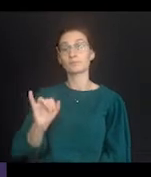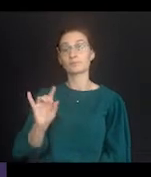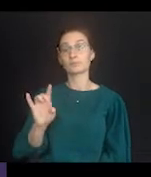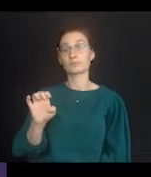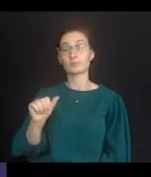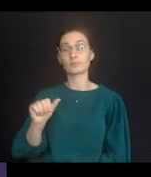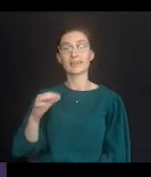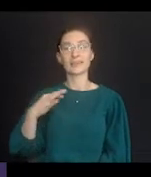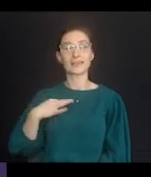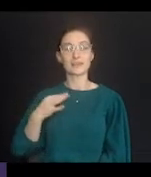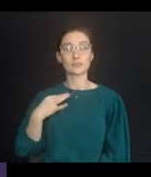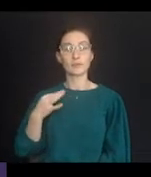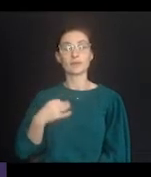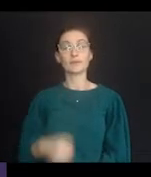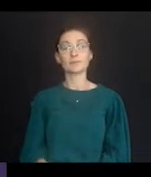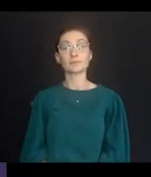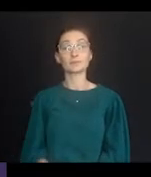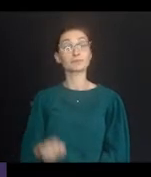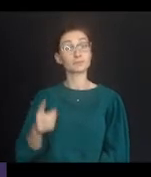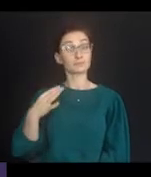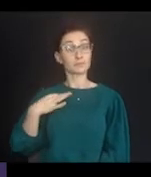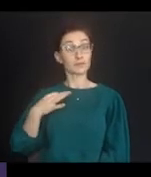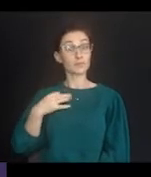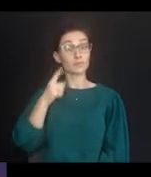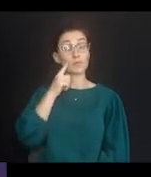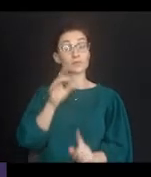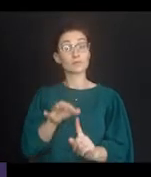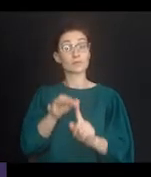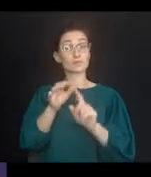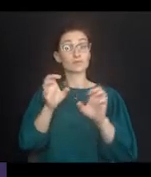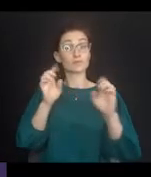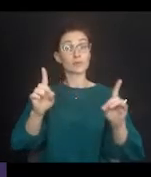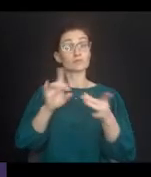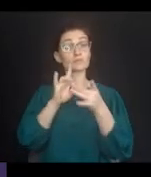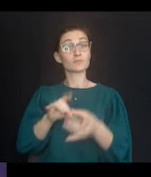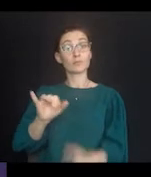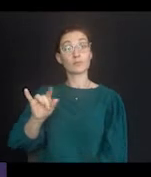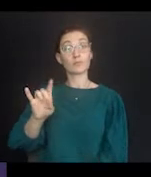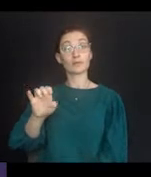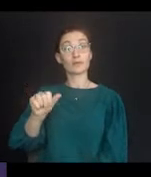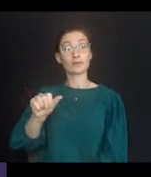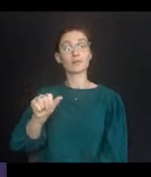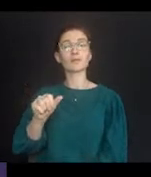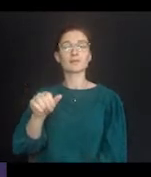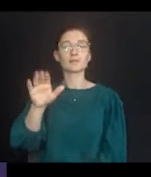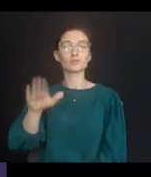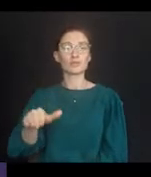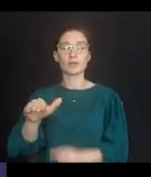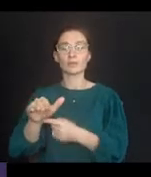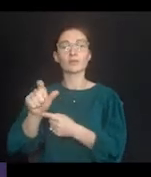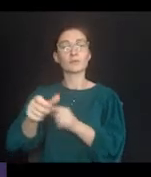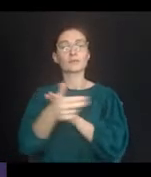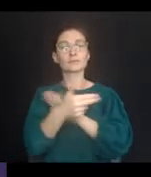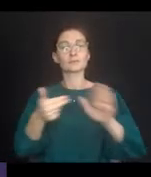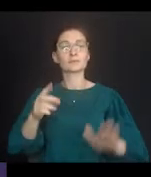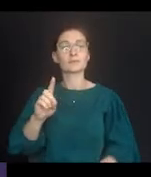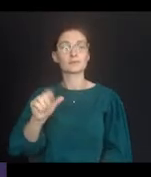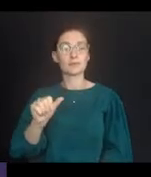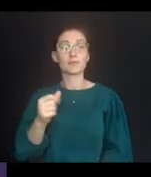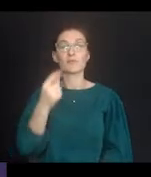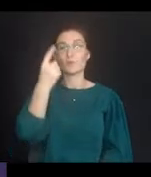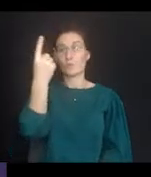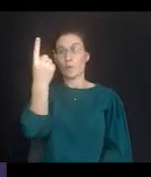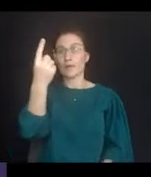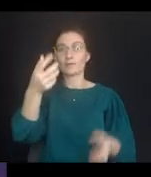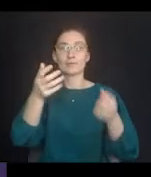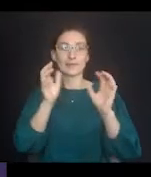IDEA eligibility. To be eligible for special education under the IDEA, a child must have a disability under one of the